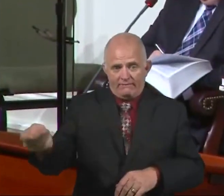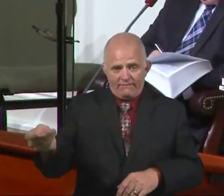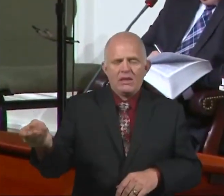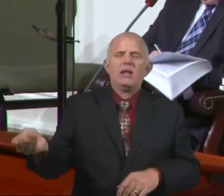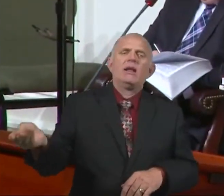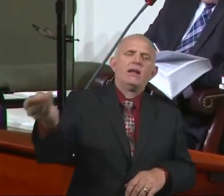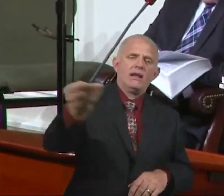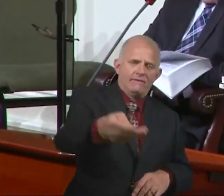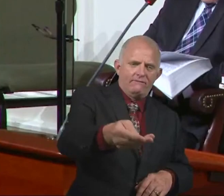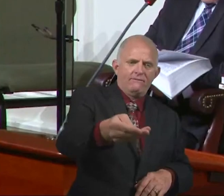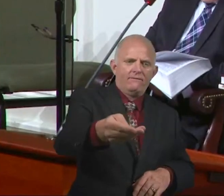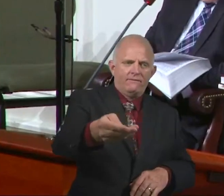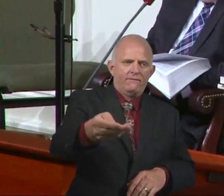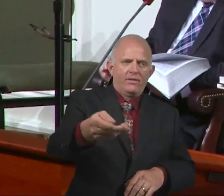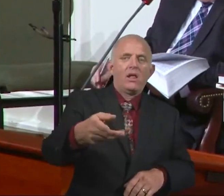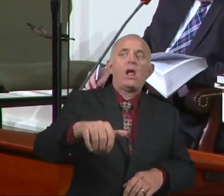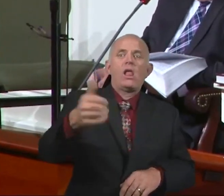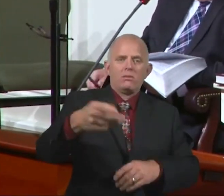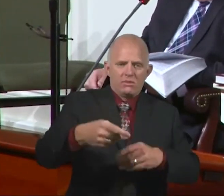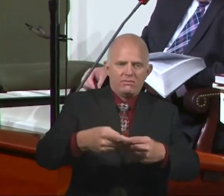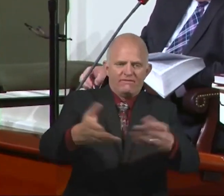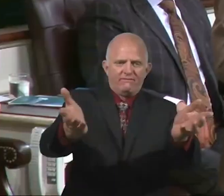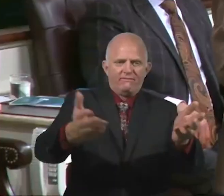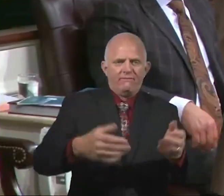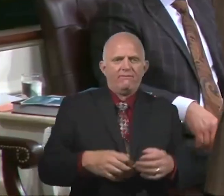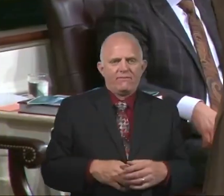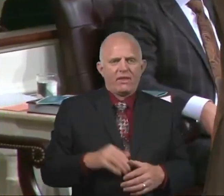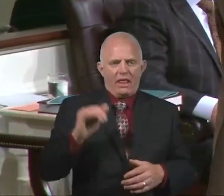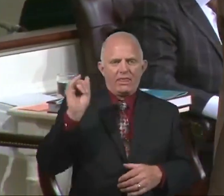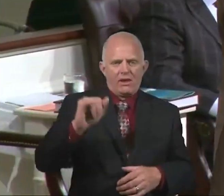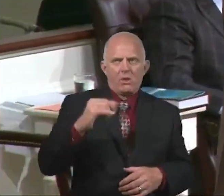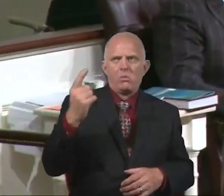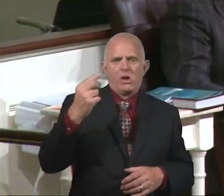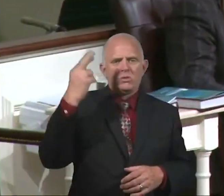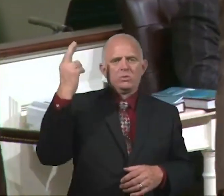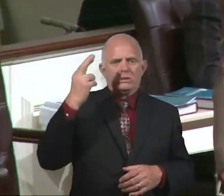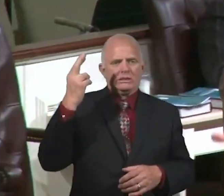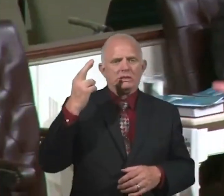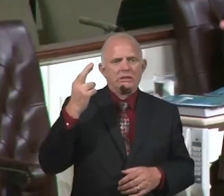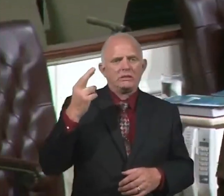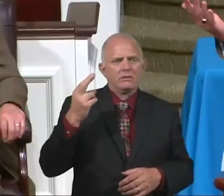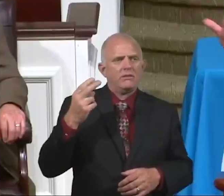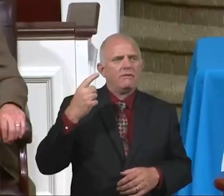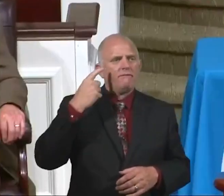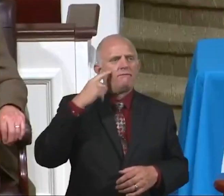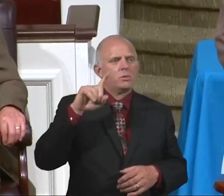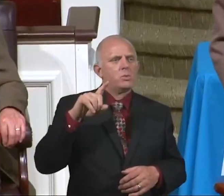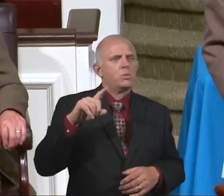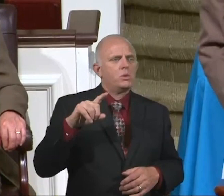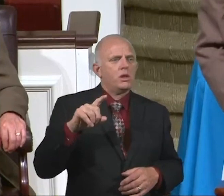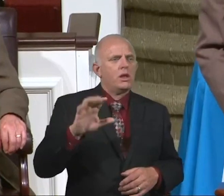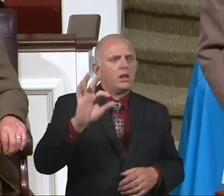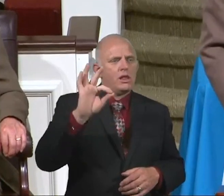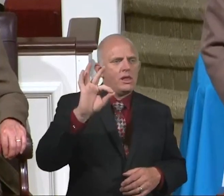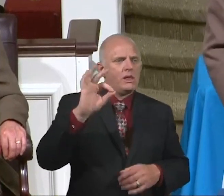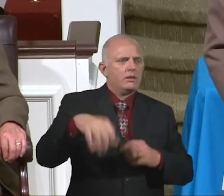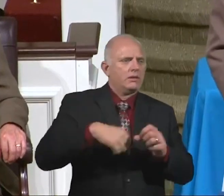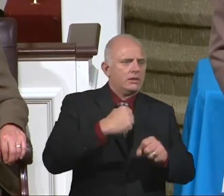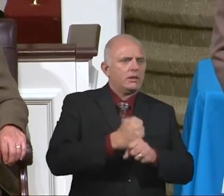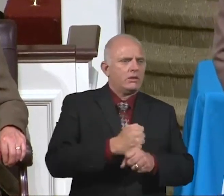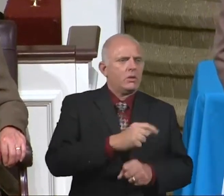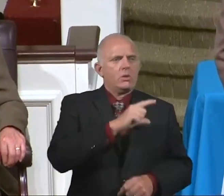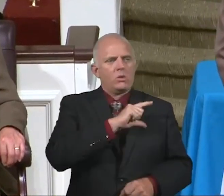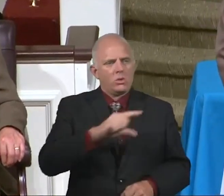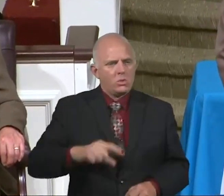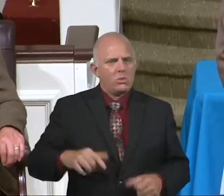give it to other people. This is one of the reasons that for nine years that the Lord has let us serve